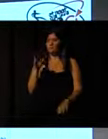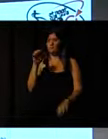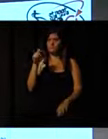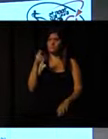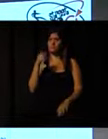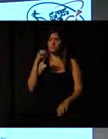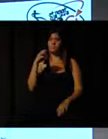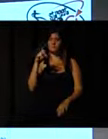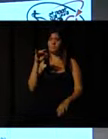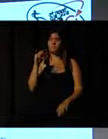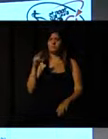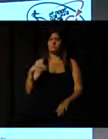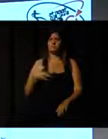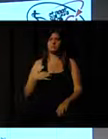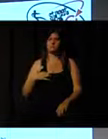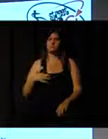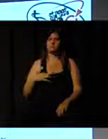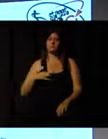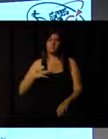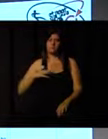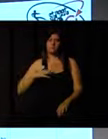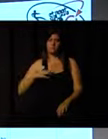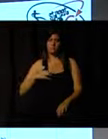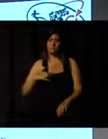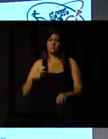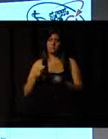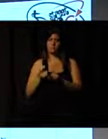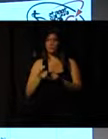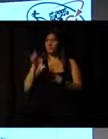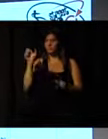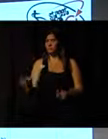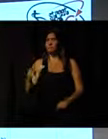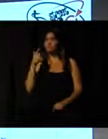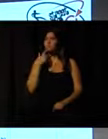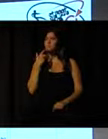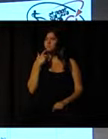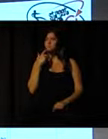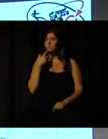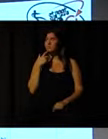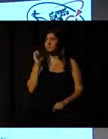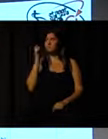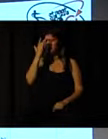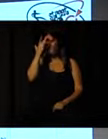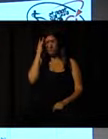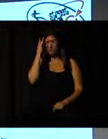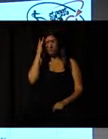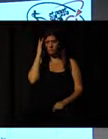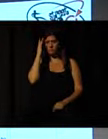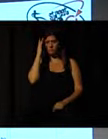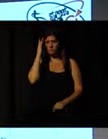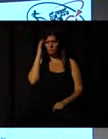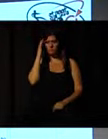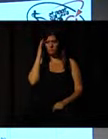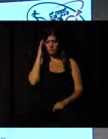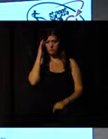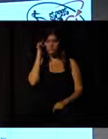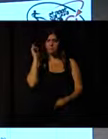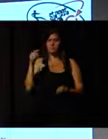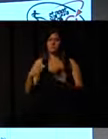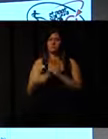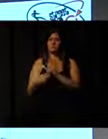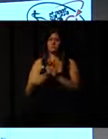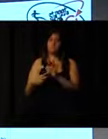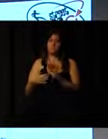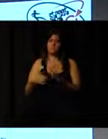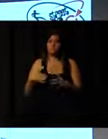areas which are highlighted as red are the groups of people who are volunteering more than the average.